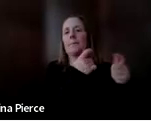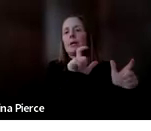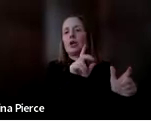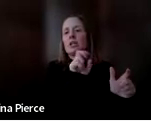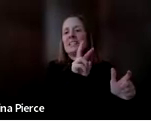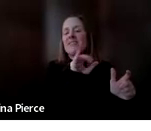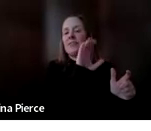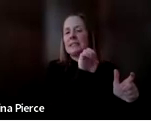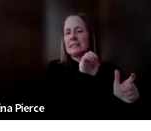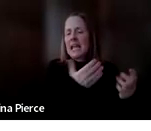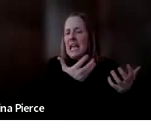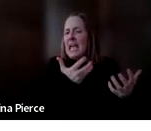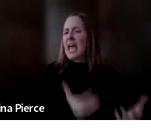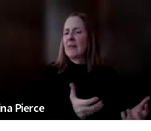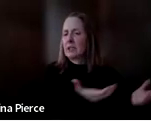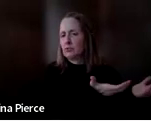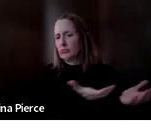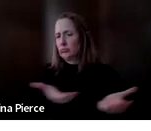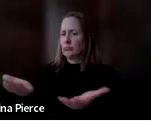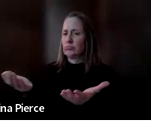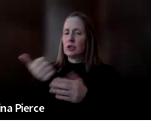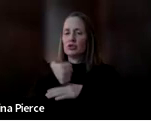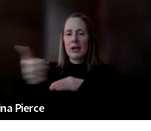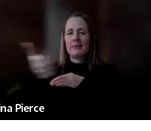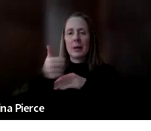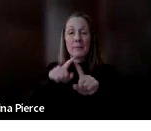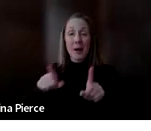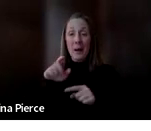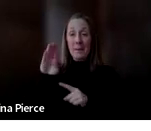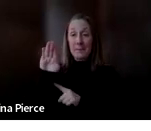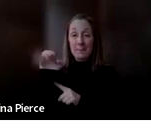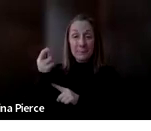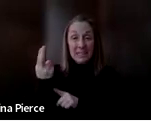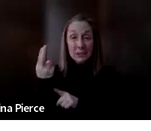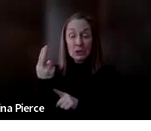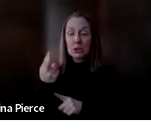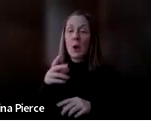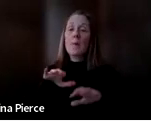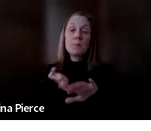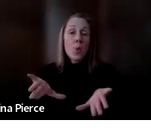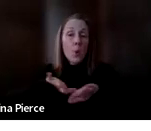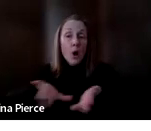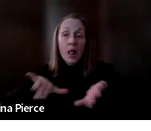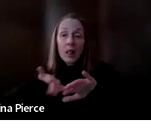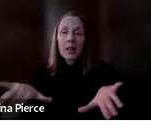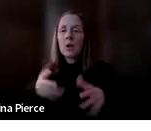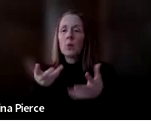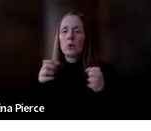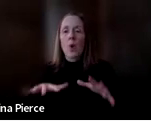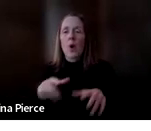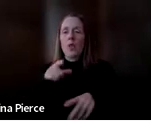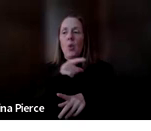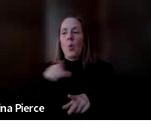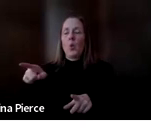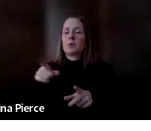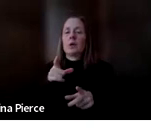that might be devices to travel with, but, you know, if you're going to the beach or to the pool or to the water park, you know, we don't want those devices to get wet or